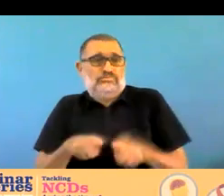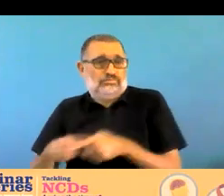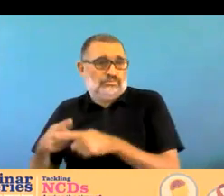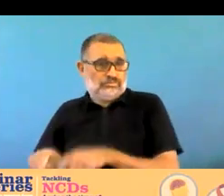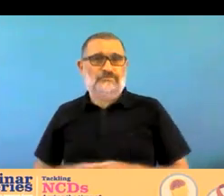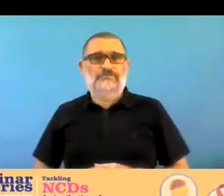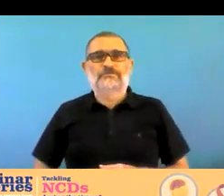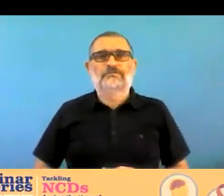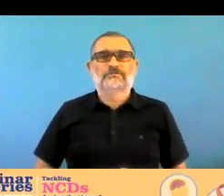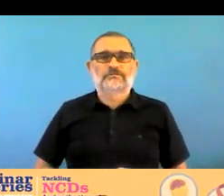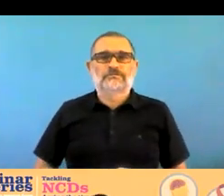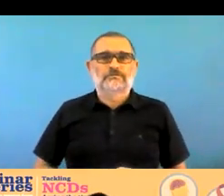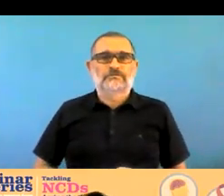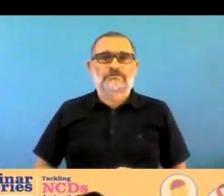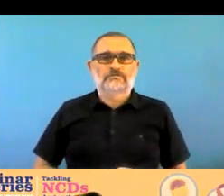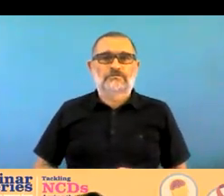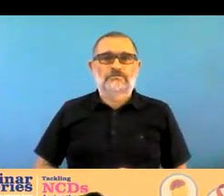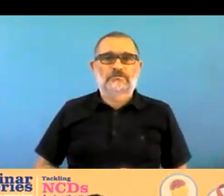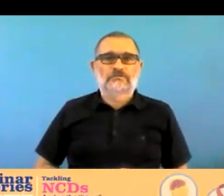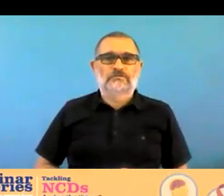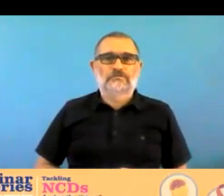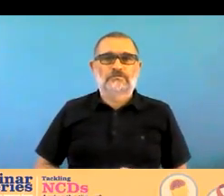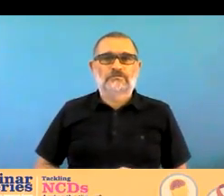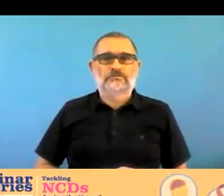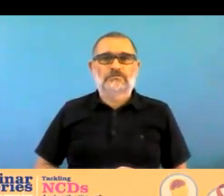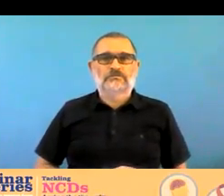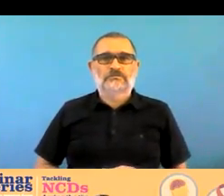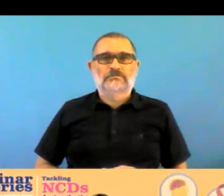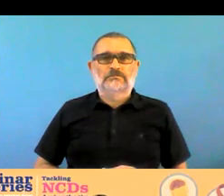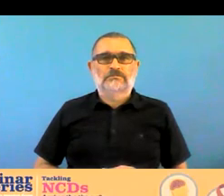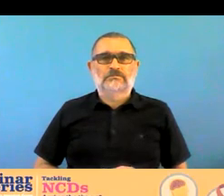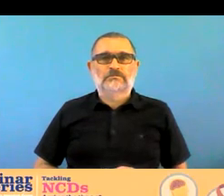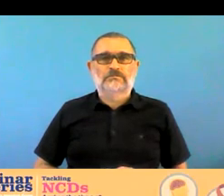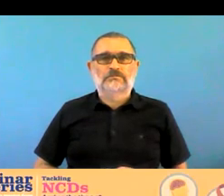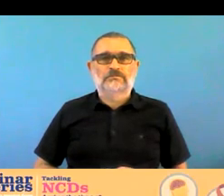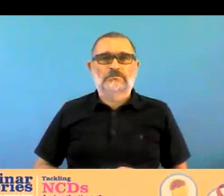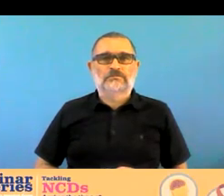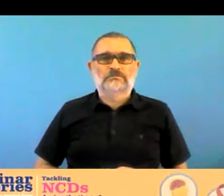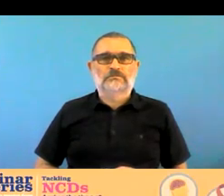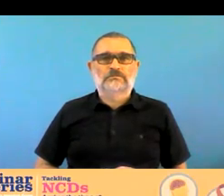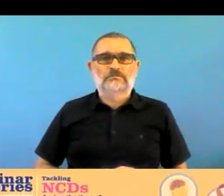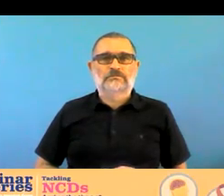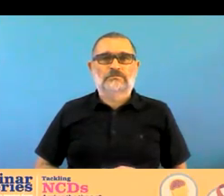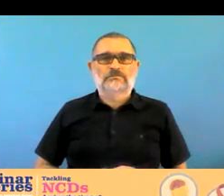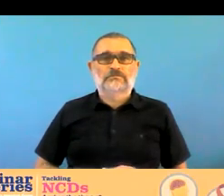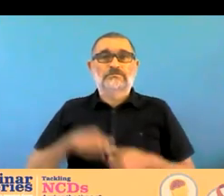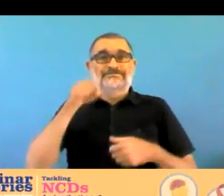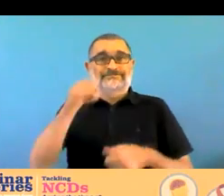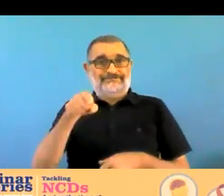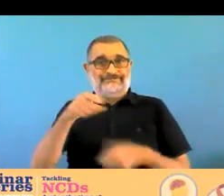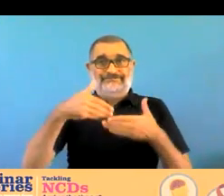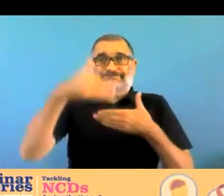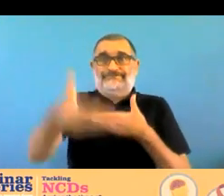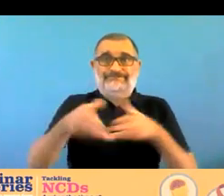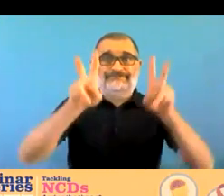so it's within that context uh as you know of the 194 uh countries of the who that meet every year